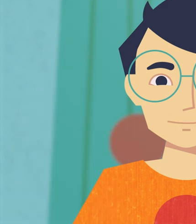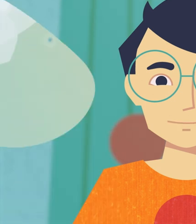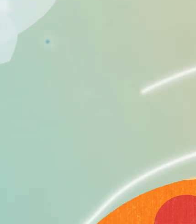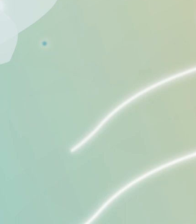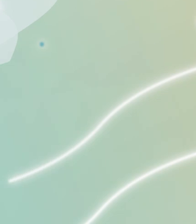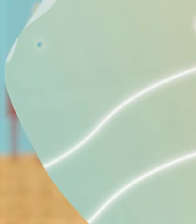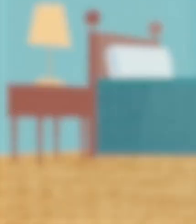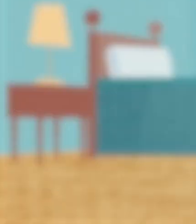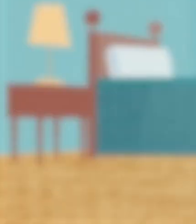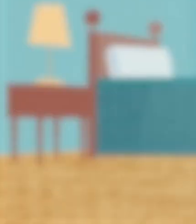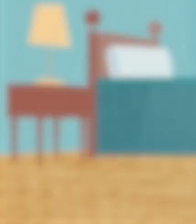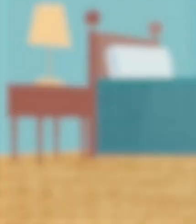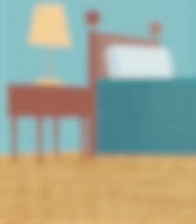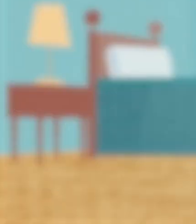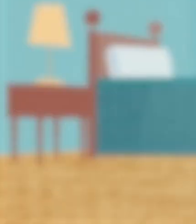Amen.